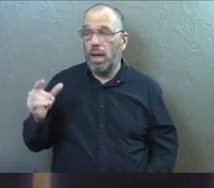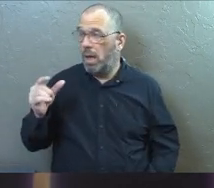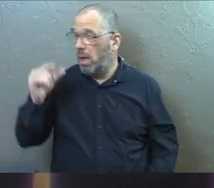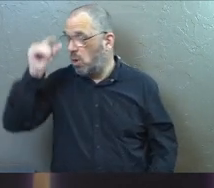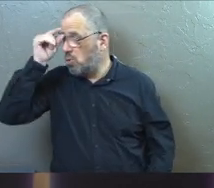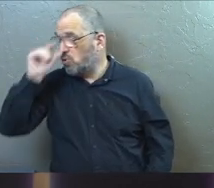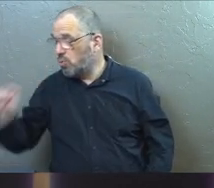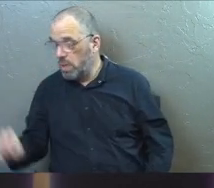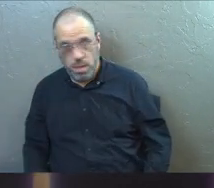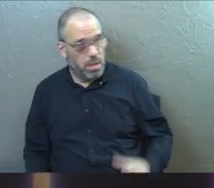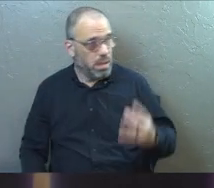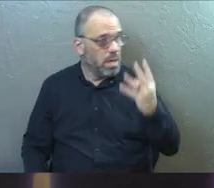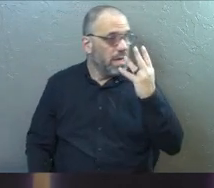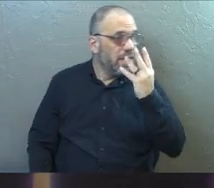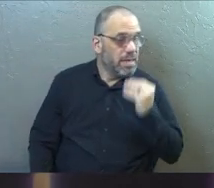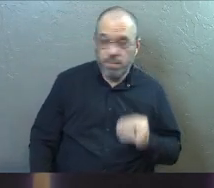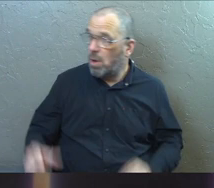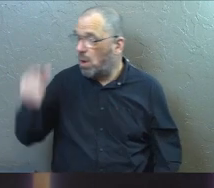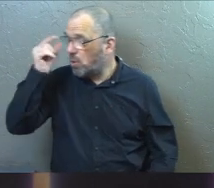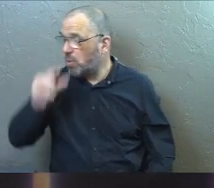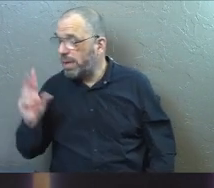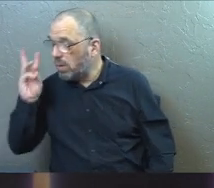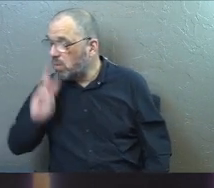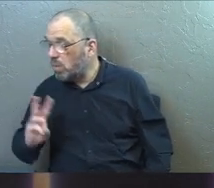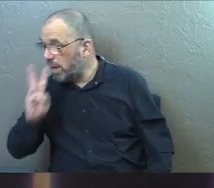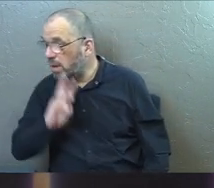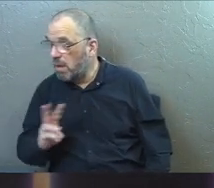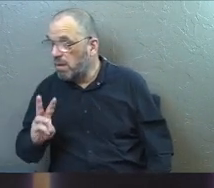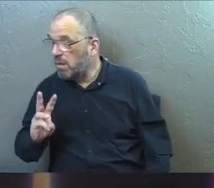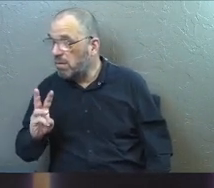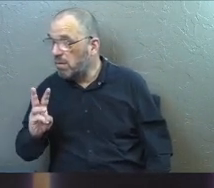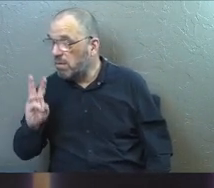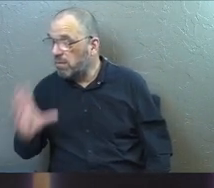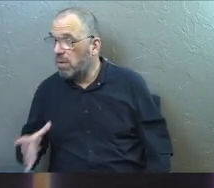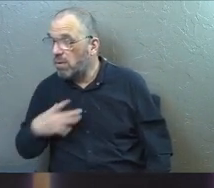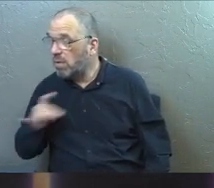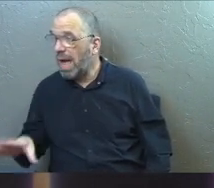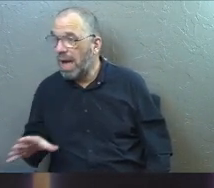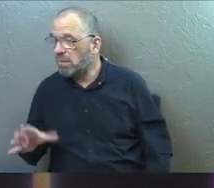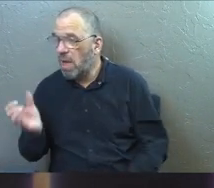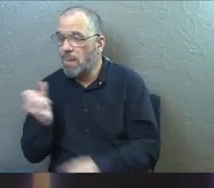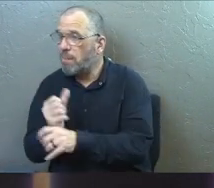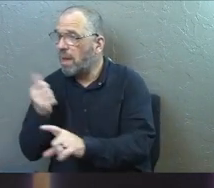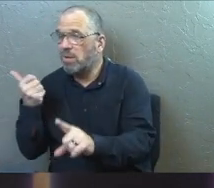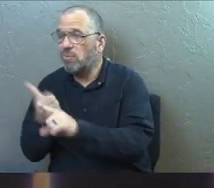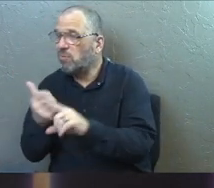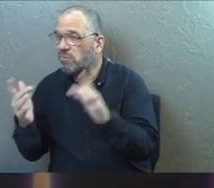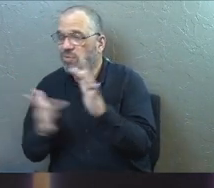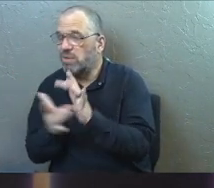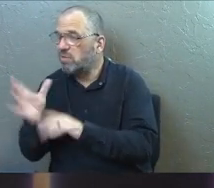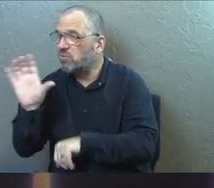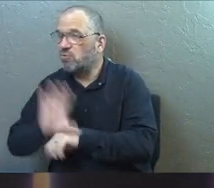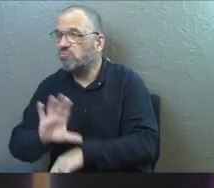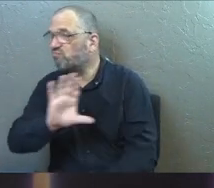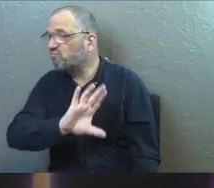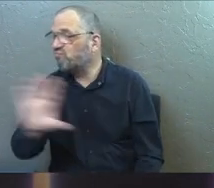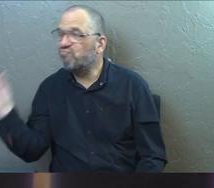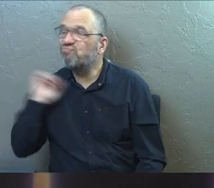Greek speaking people and Greek speaking widows, if you don't like it, go make yourself your own Greek speaking Jesus church.